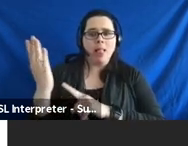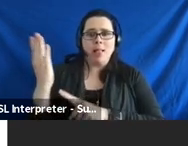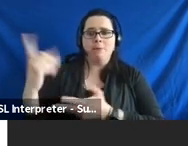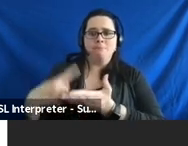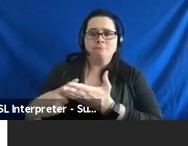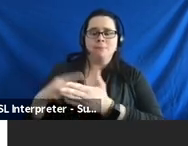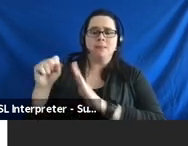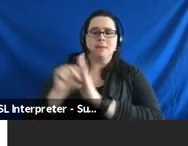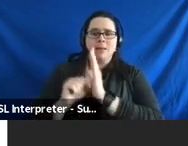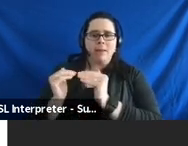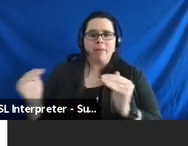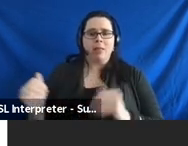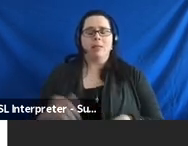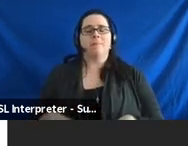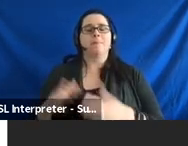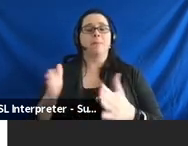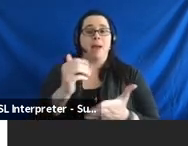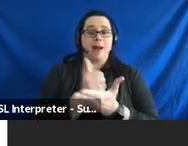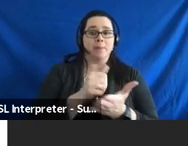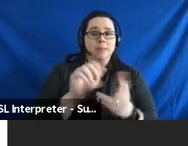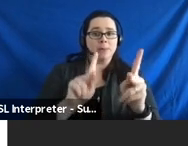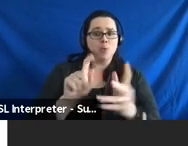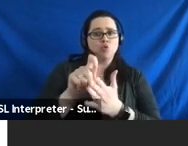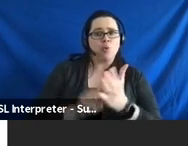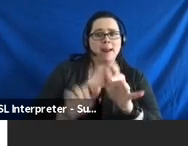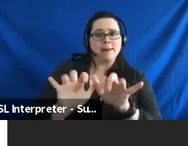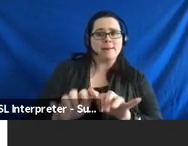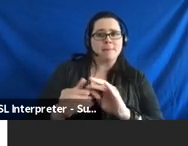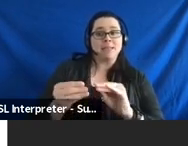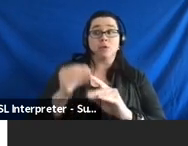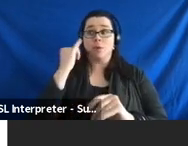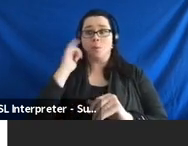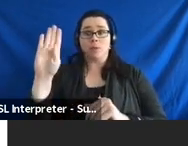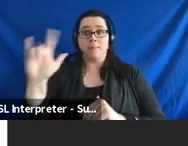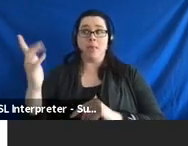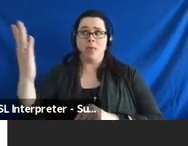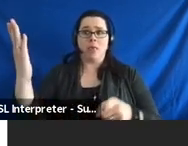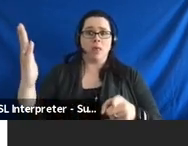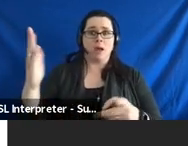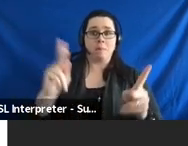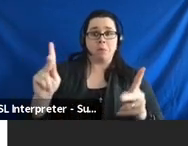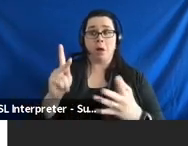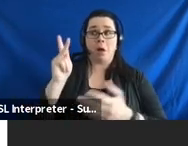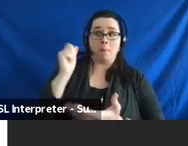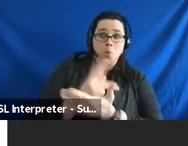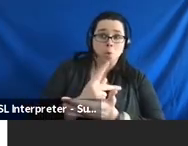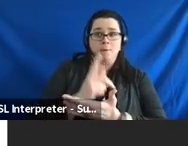It also helps folks craft messages. So, if there's a bill that's being discussed that people either approve or disapprove of, what can they do